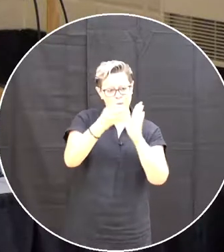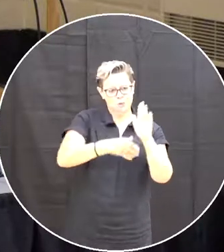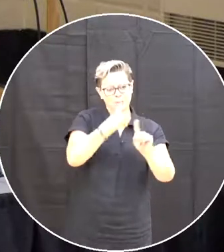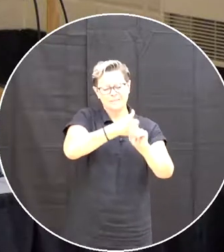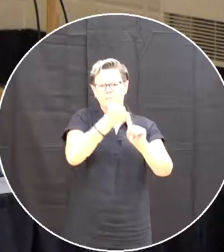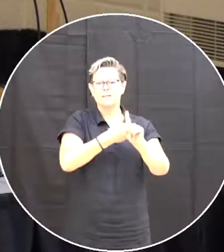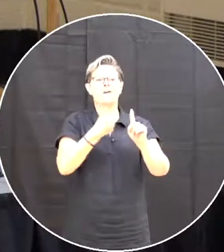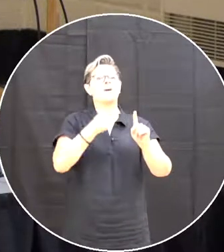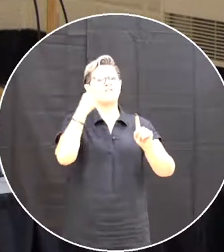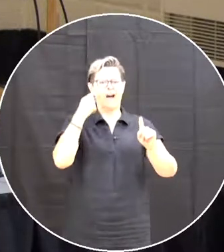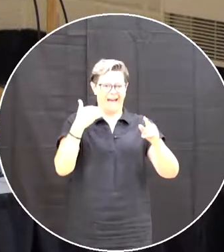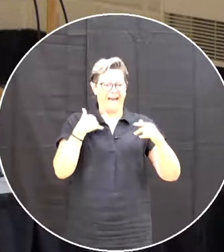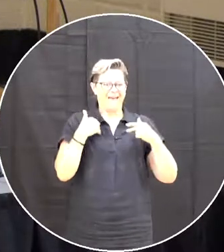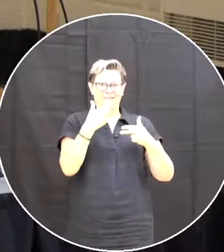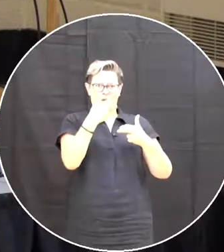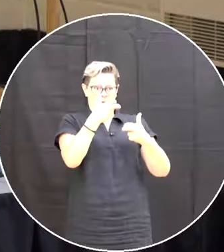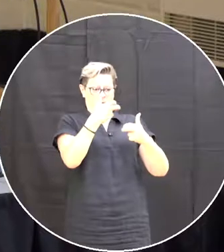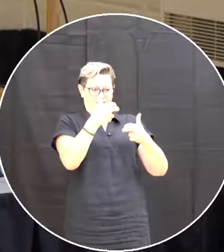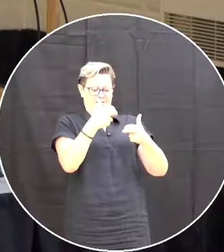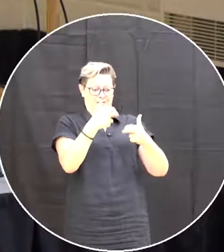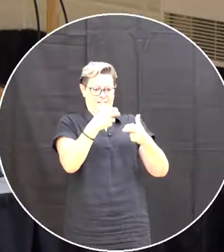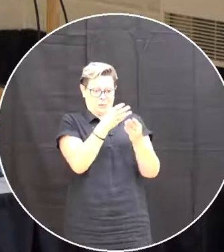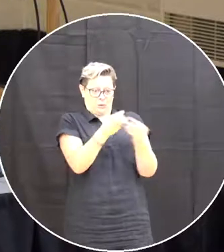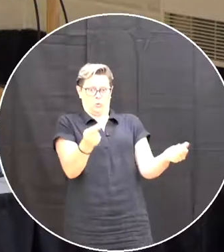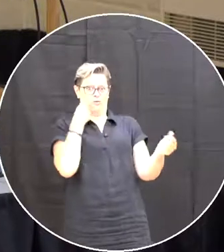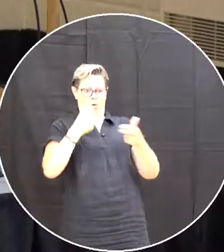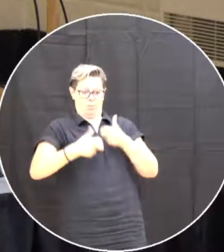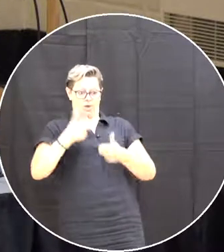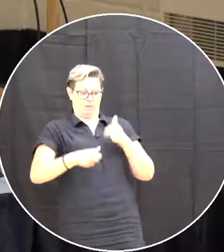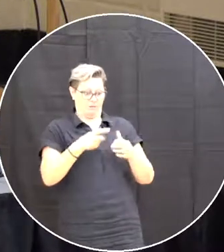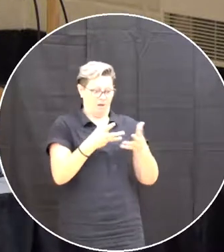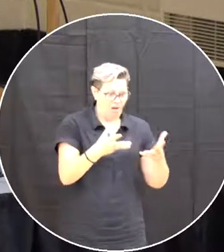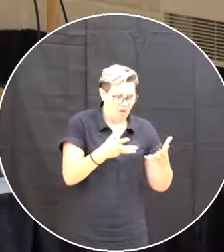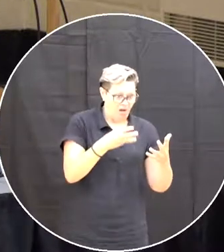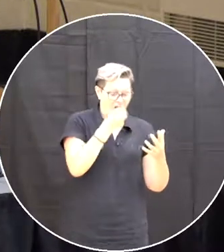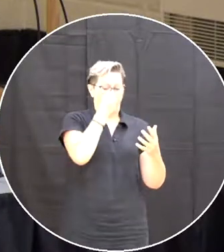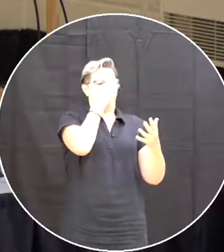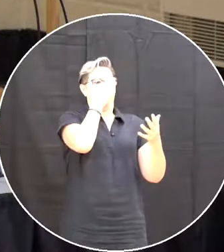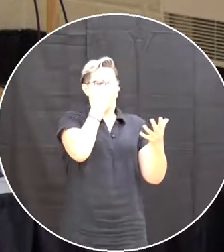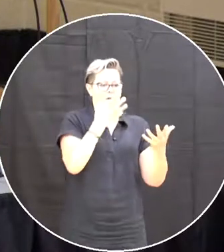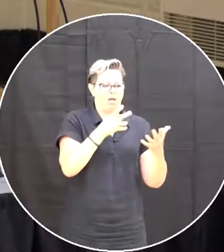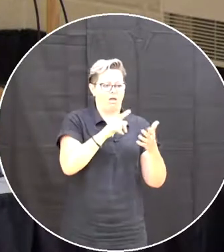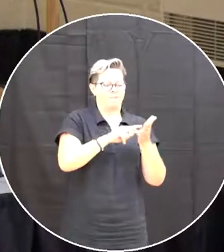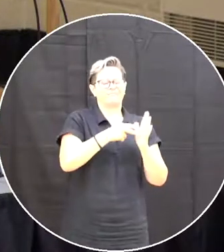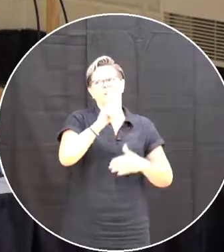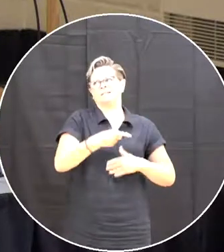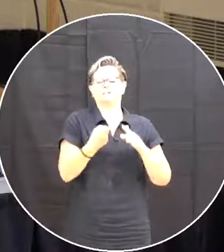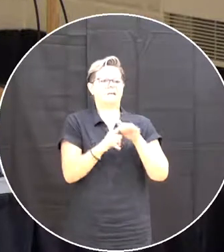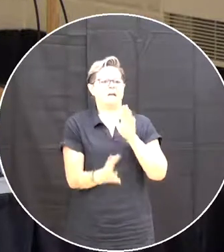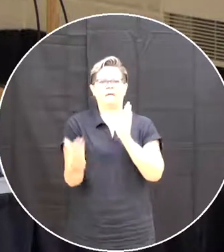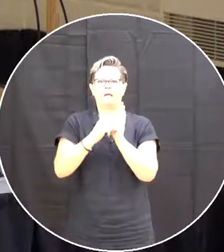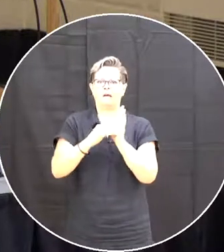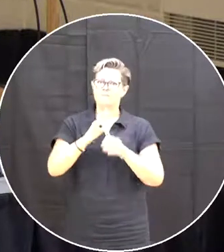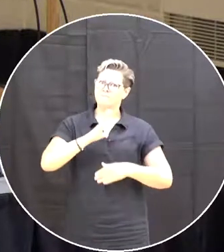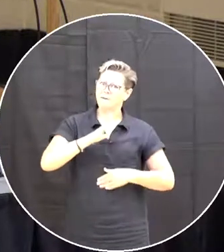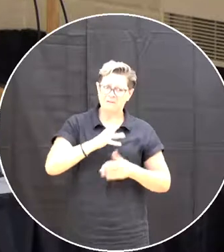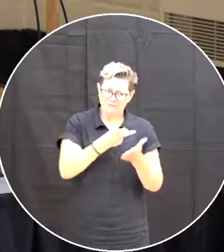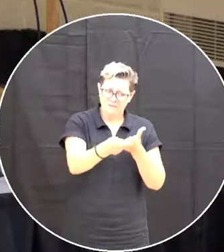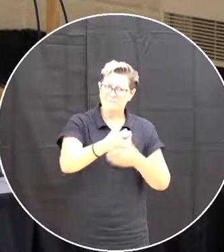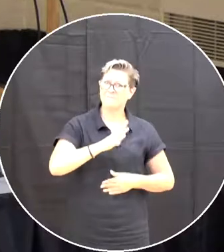they had a solution Only to Run up against reality And to start over And that's okay We're encouraged Failure is an option